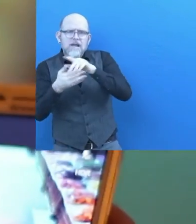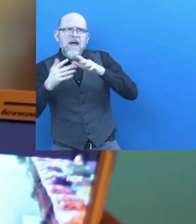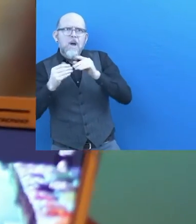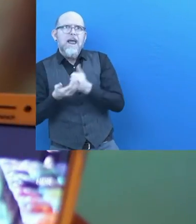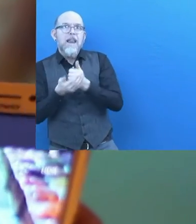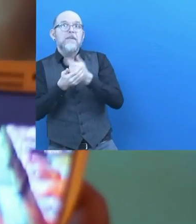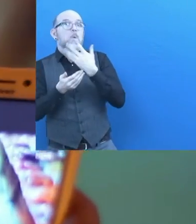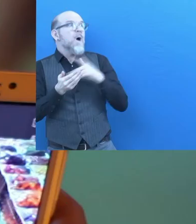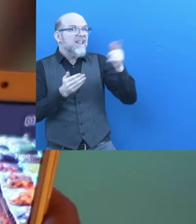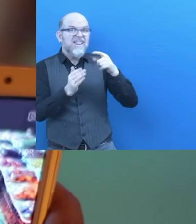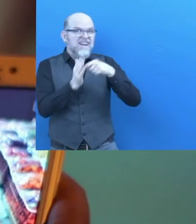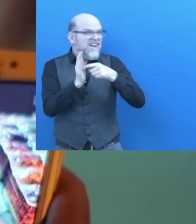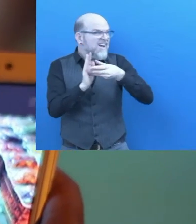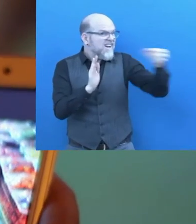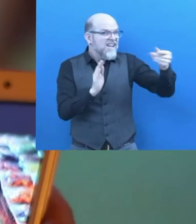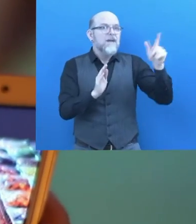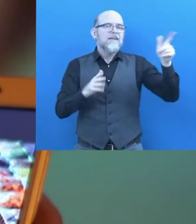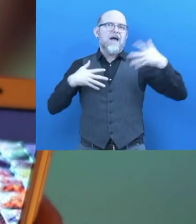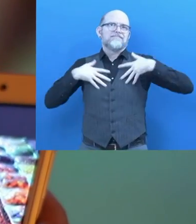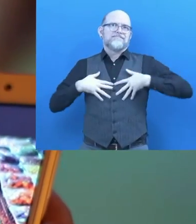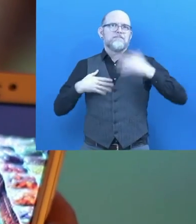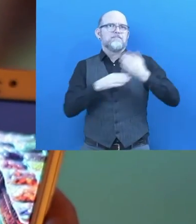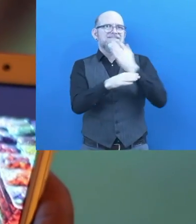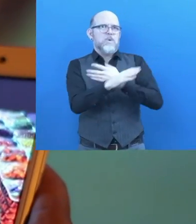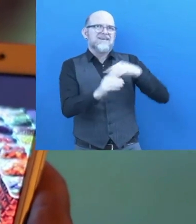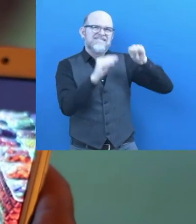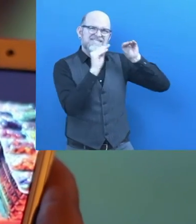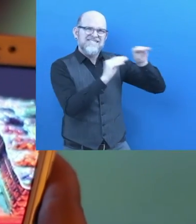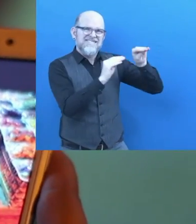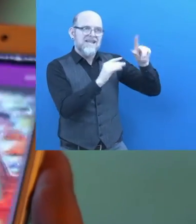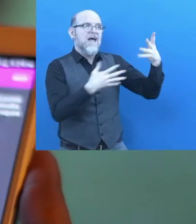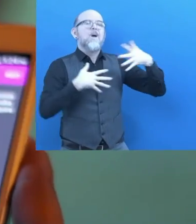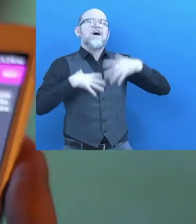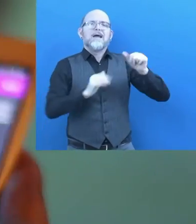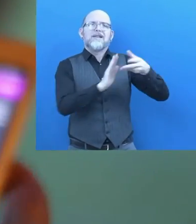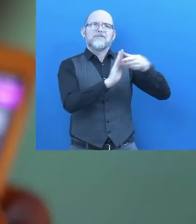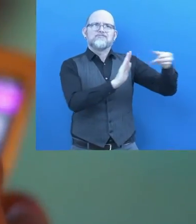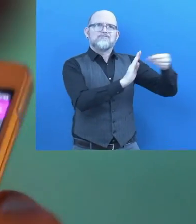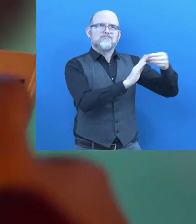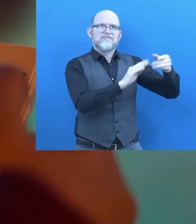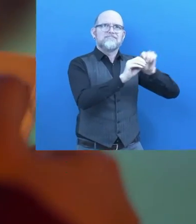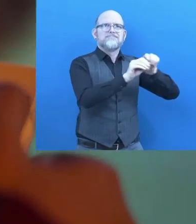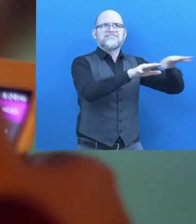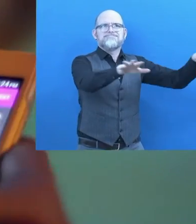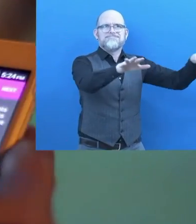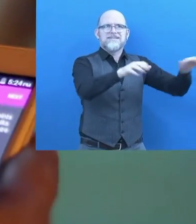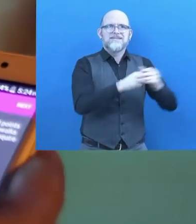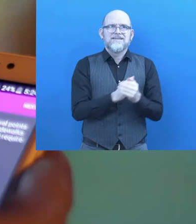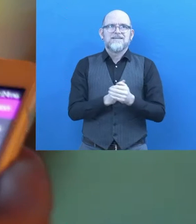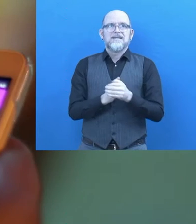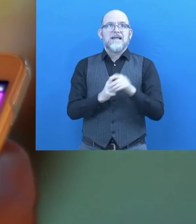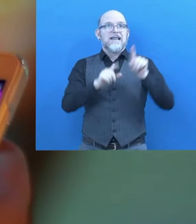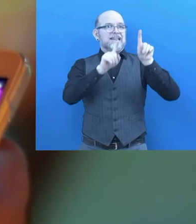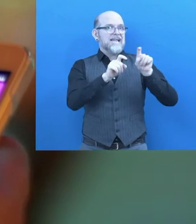because our services and products need expertise in the field who are trained how to do the assessment process whether in the